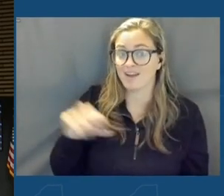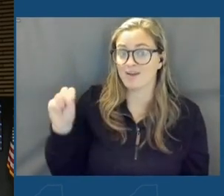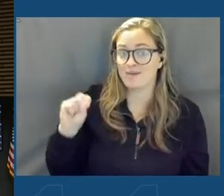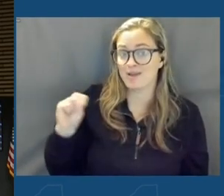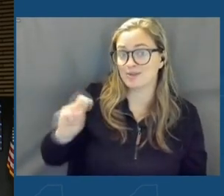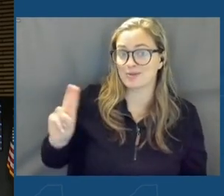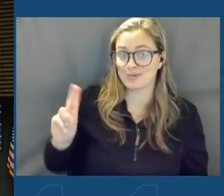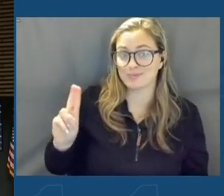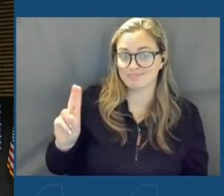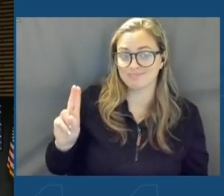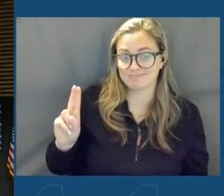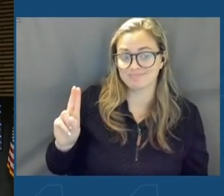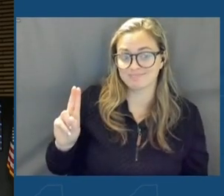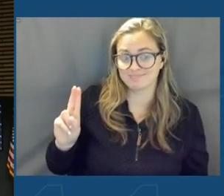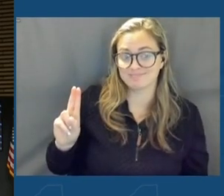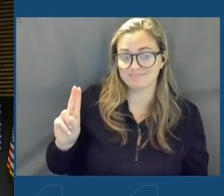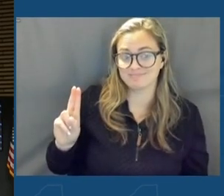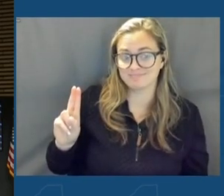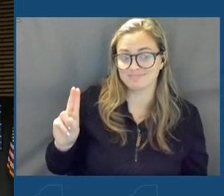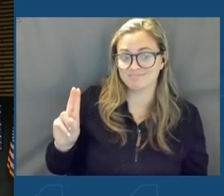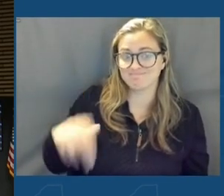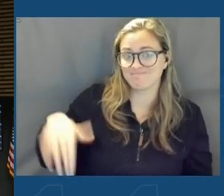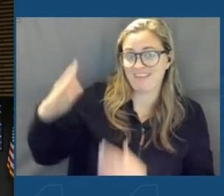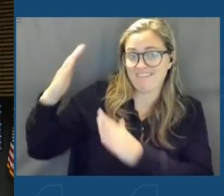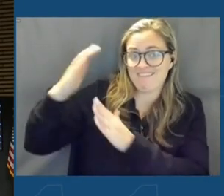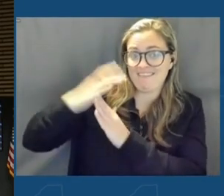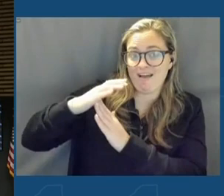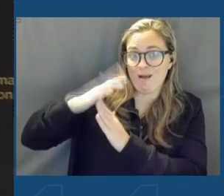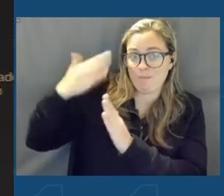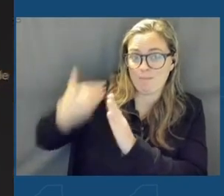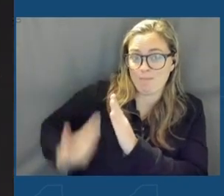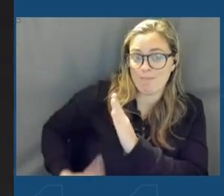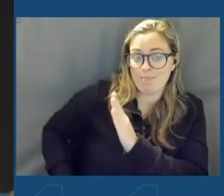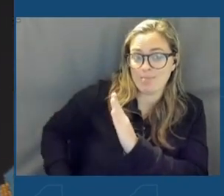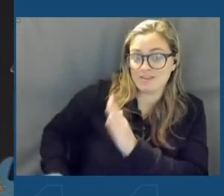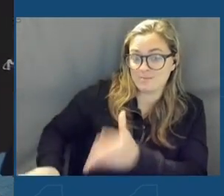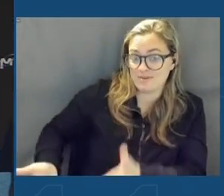top to bottom.